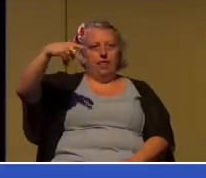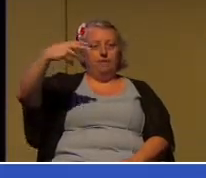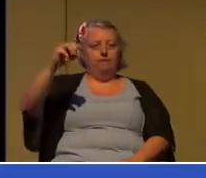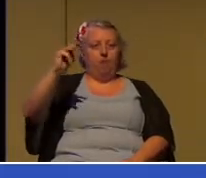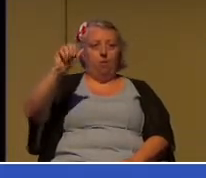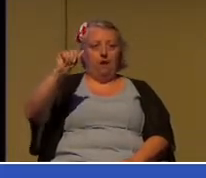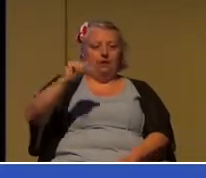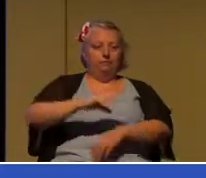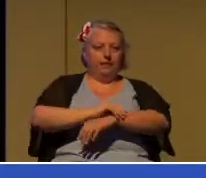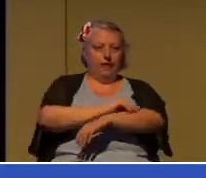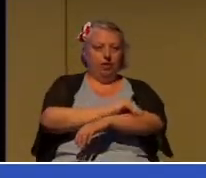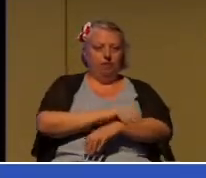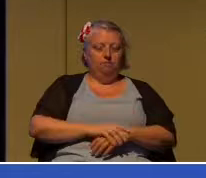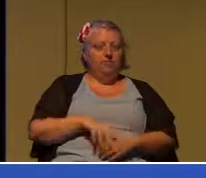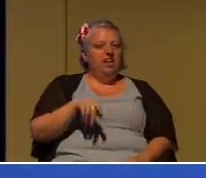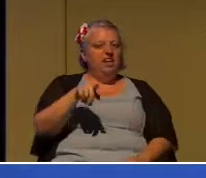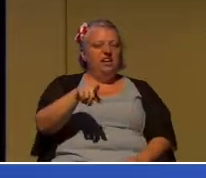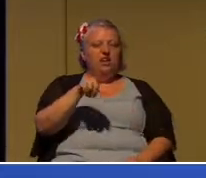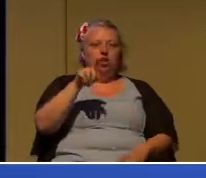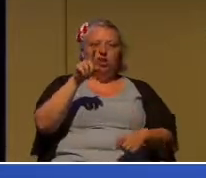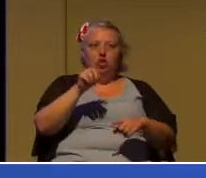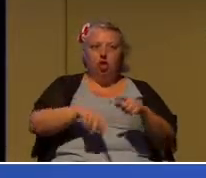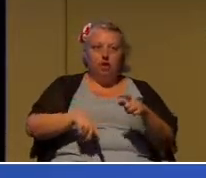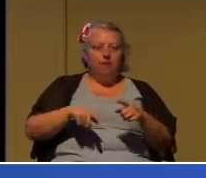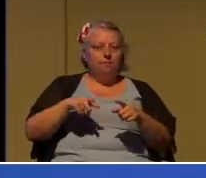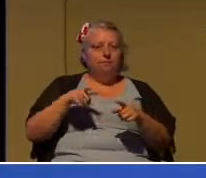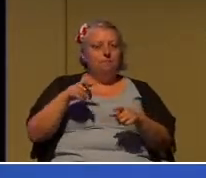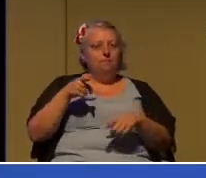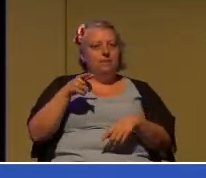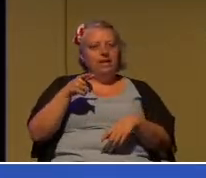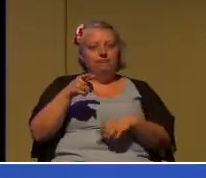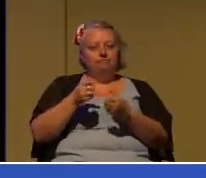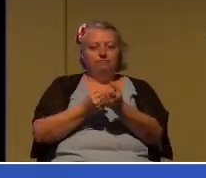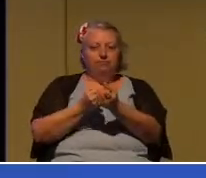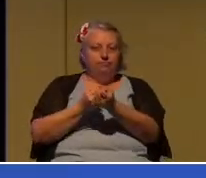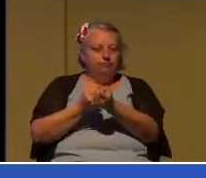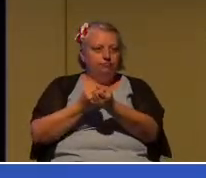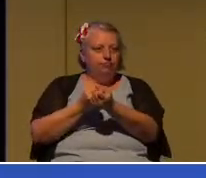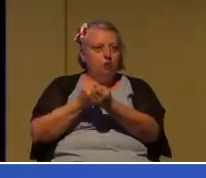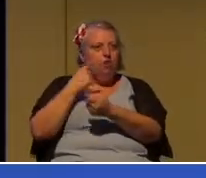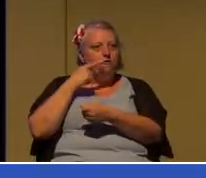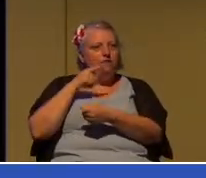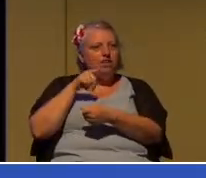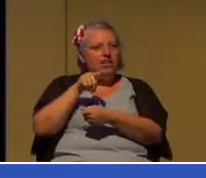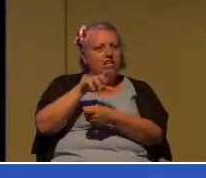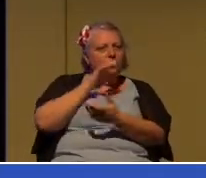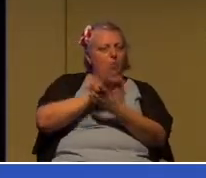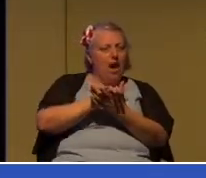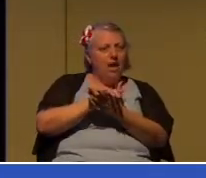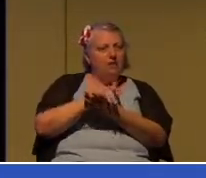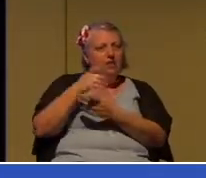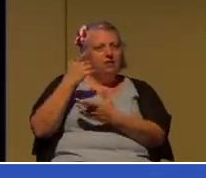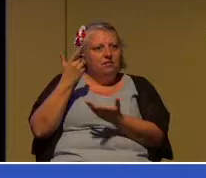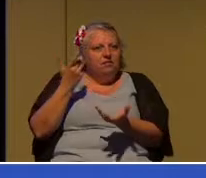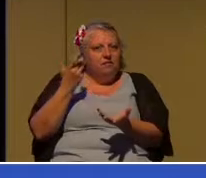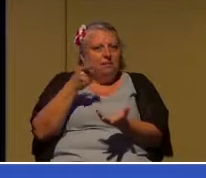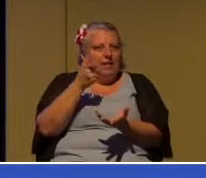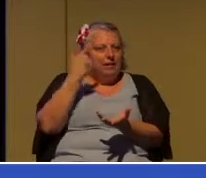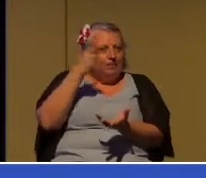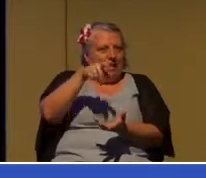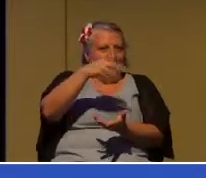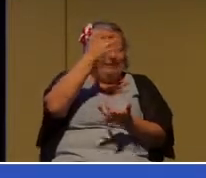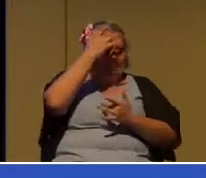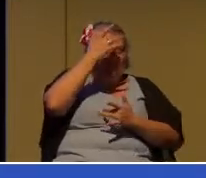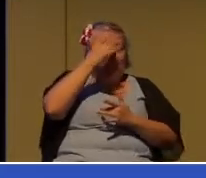she just didn't bail on him as if she was in contract with him in marriage. She stuck it out with him